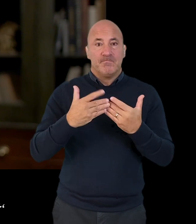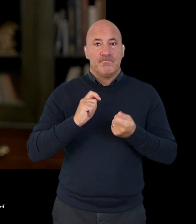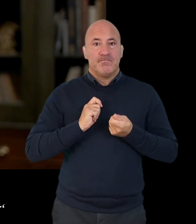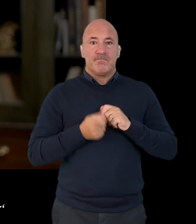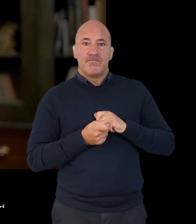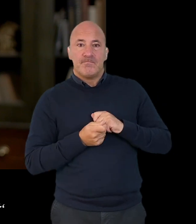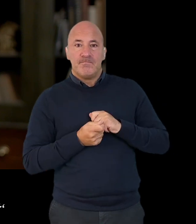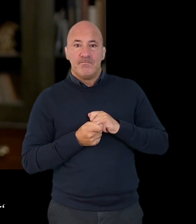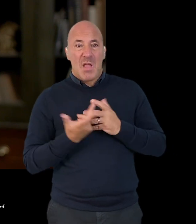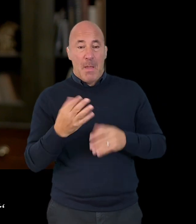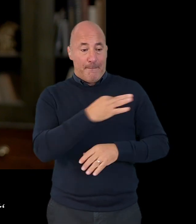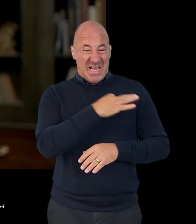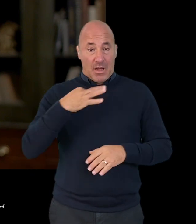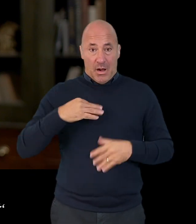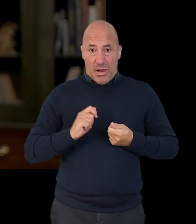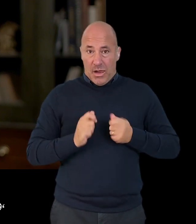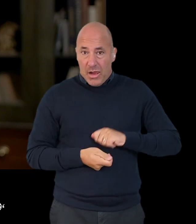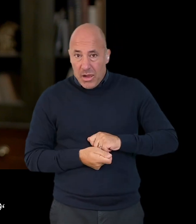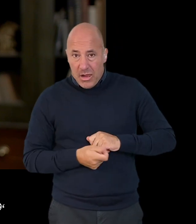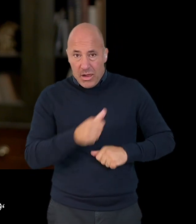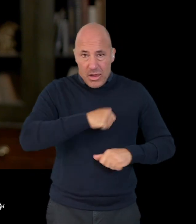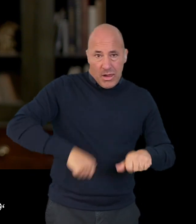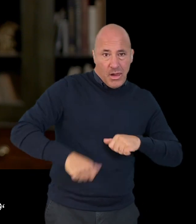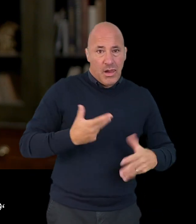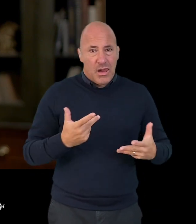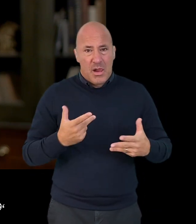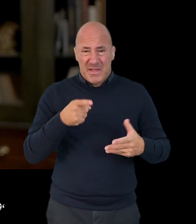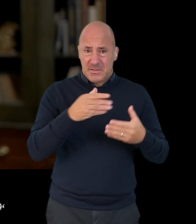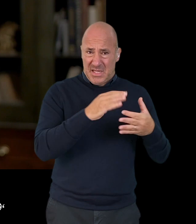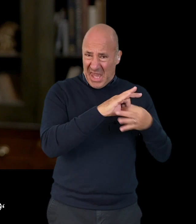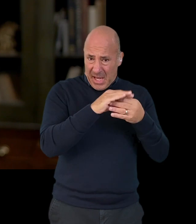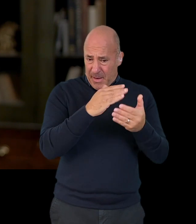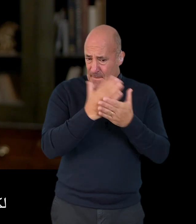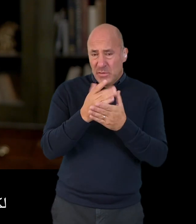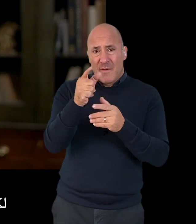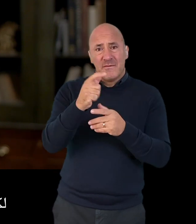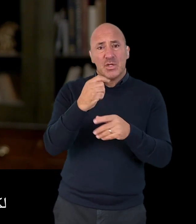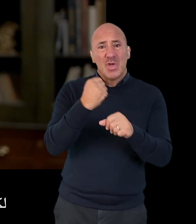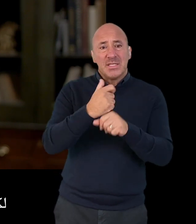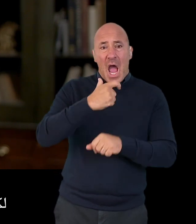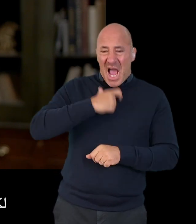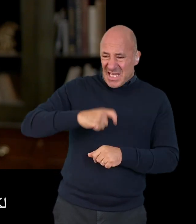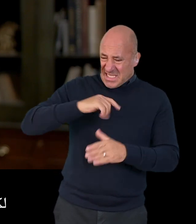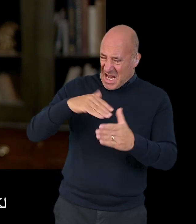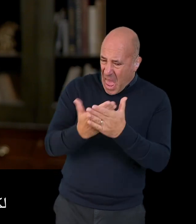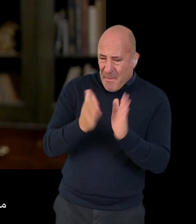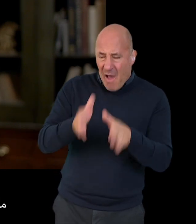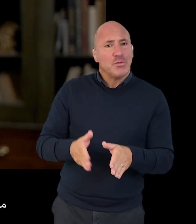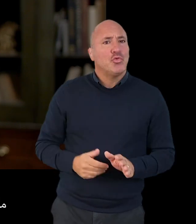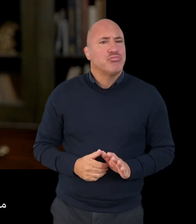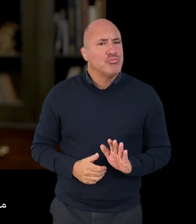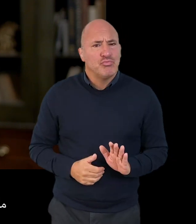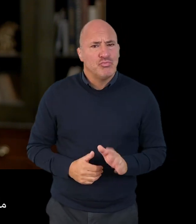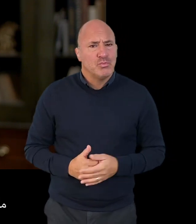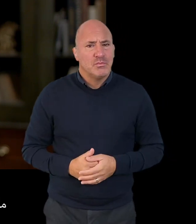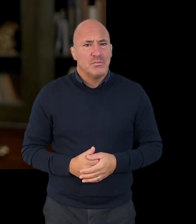some kind of transition at some stage and might even involve a medical transition but that isn't an essential part of a gender